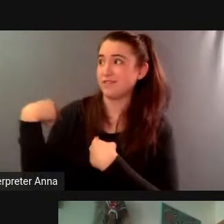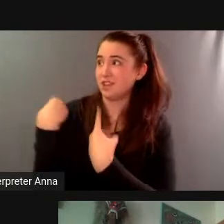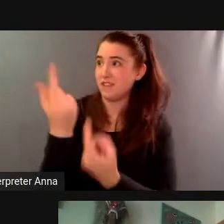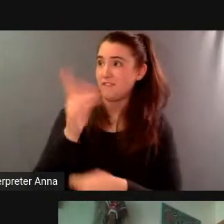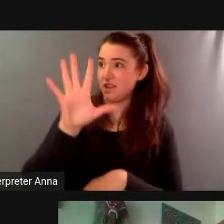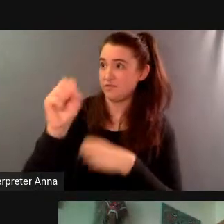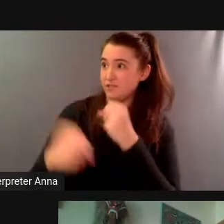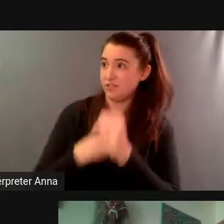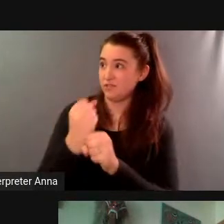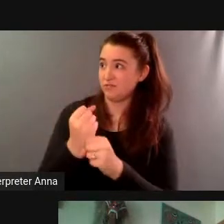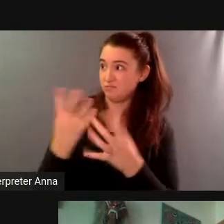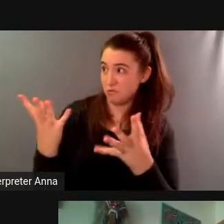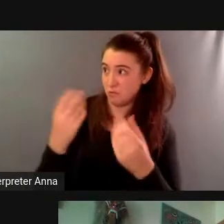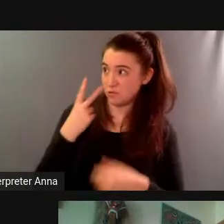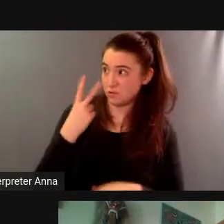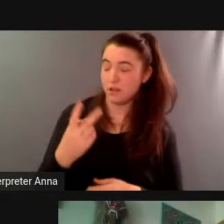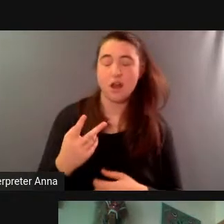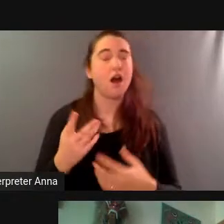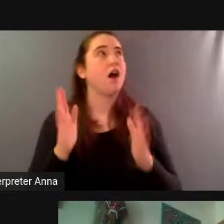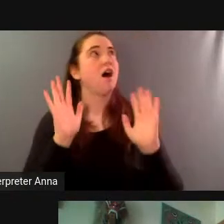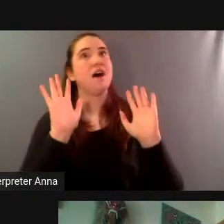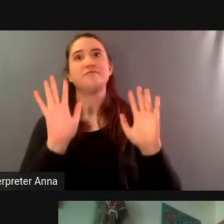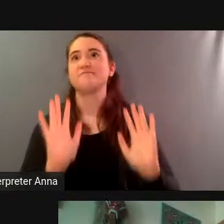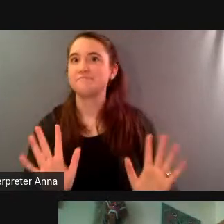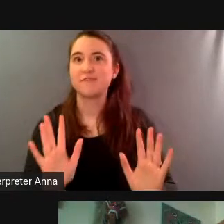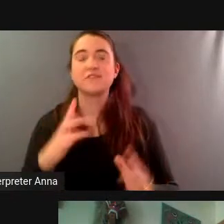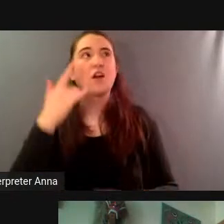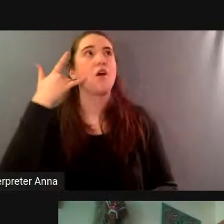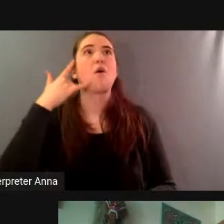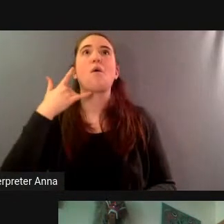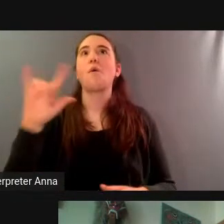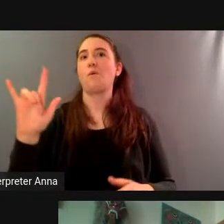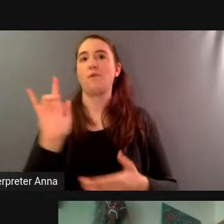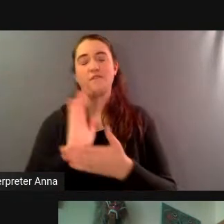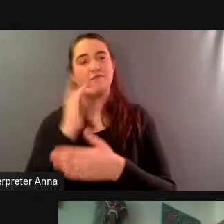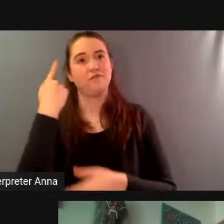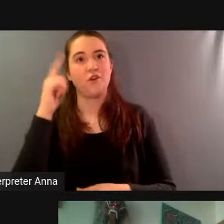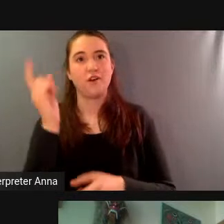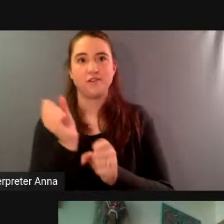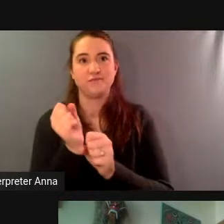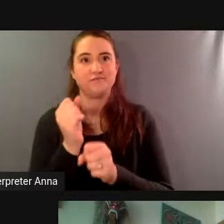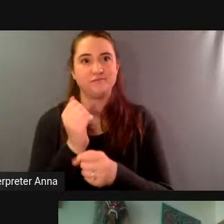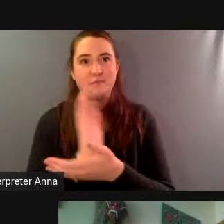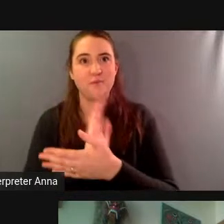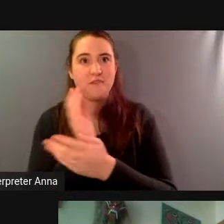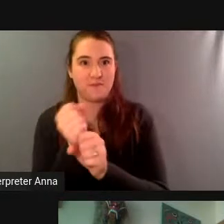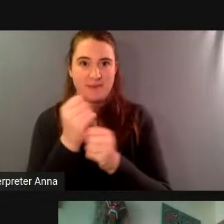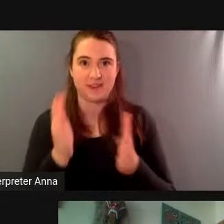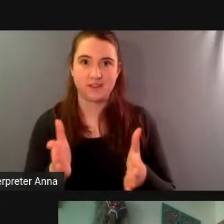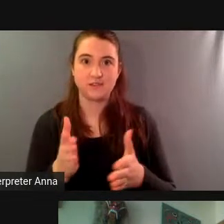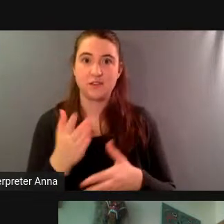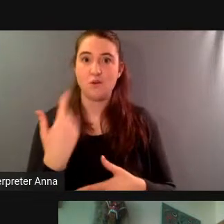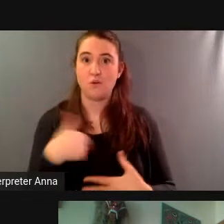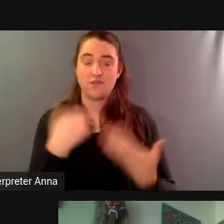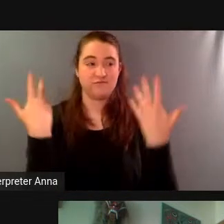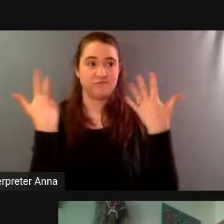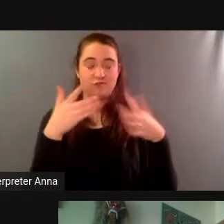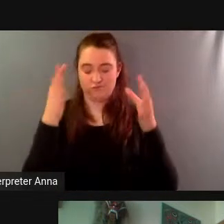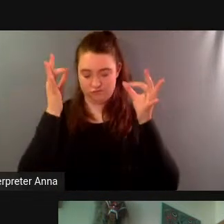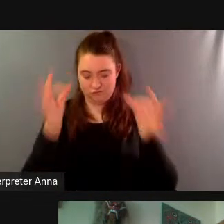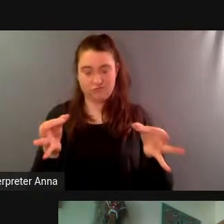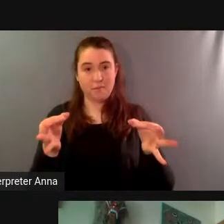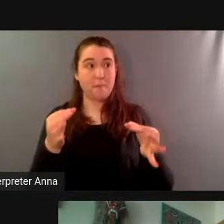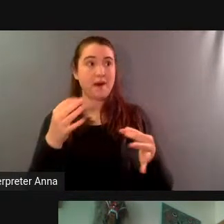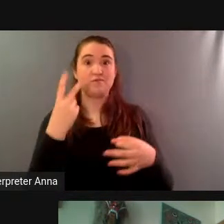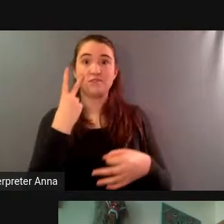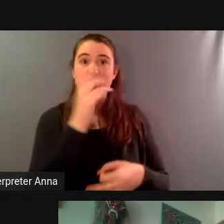and it was like documentary goldmine i mean matt and i looked at each other and we were determined to make this movie already but then we were even more determined